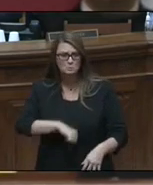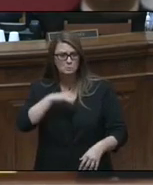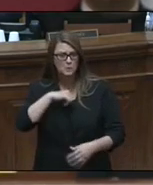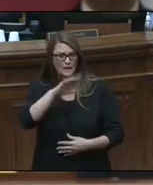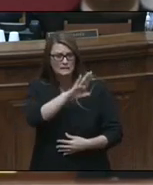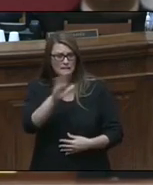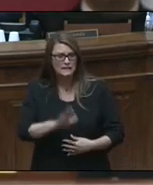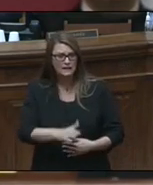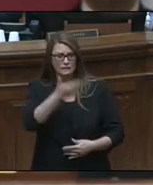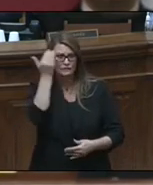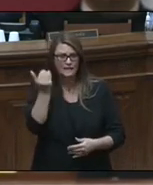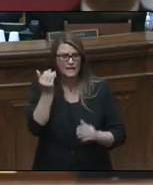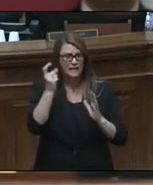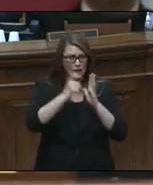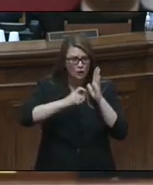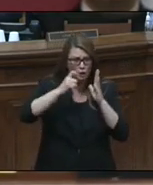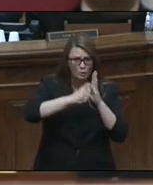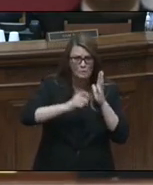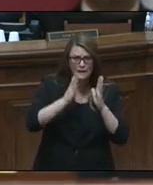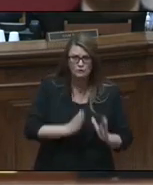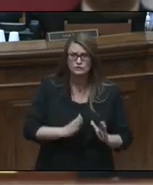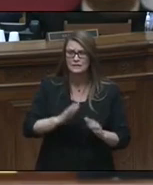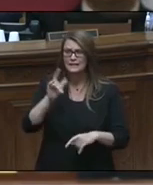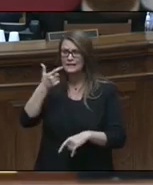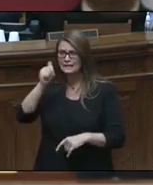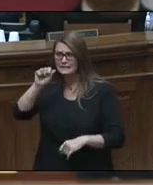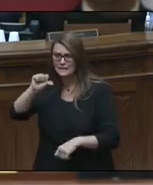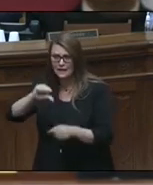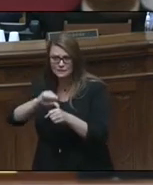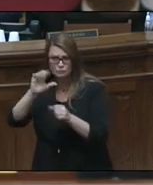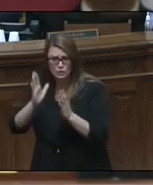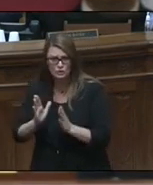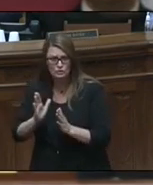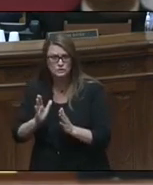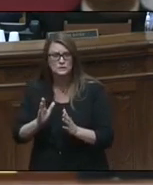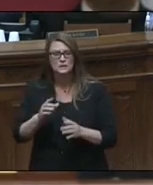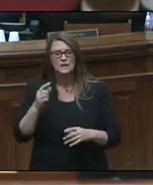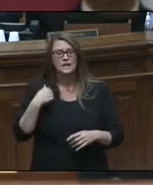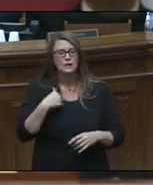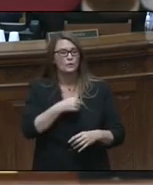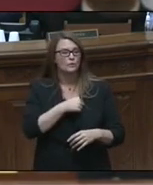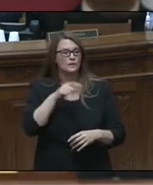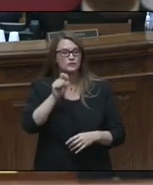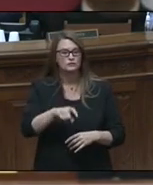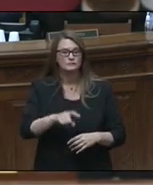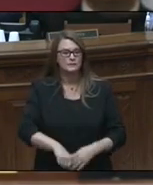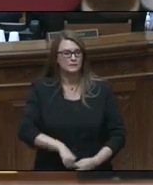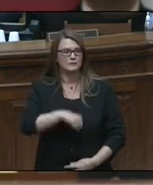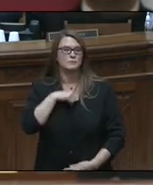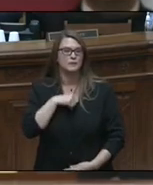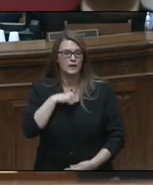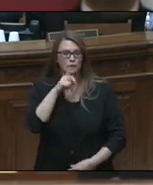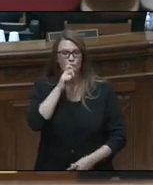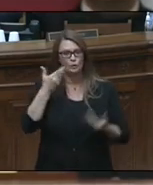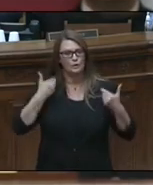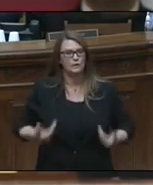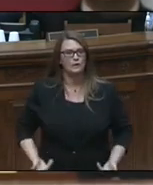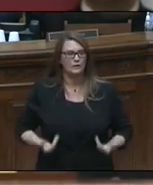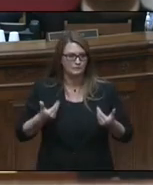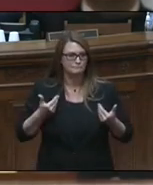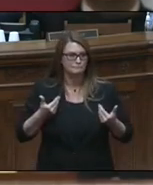ever forget our coal miners and our gas workers and all the fact that we are should be so proud of who we are.